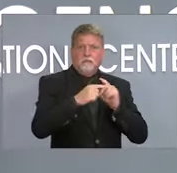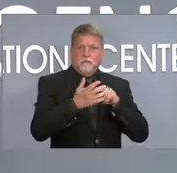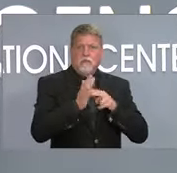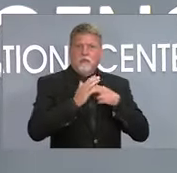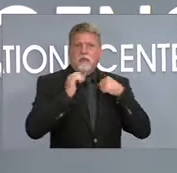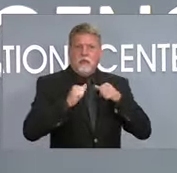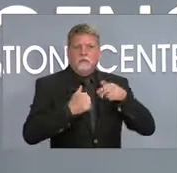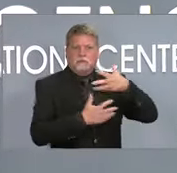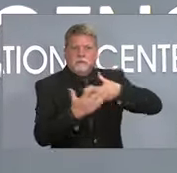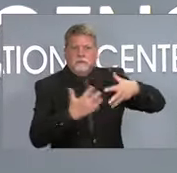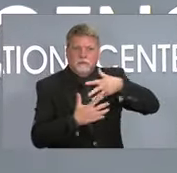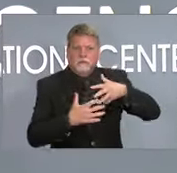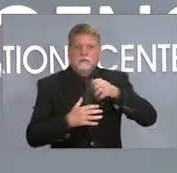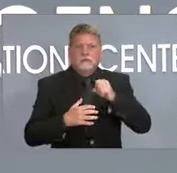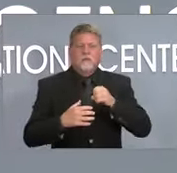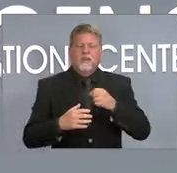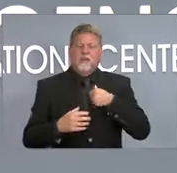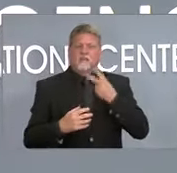Thanks.